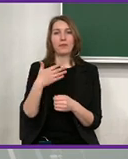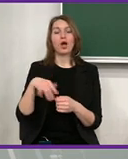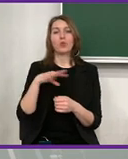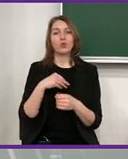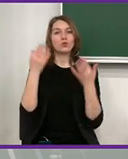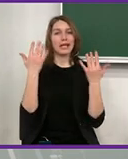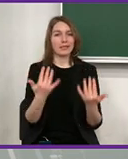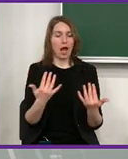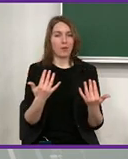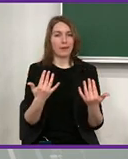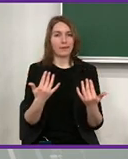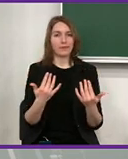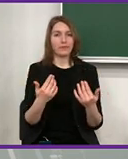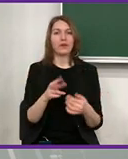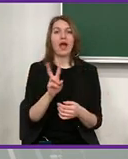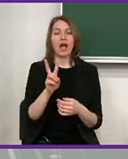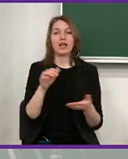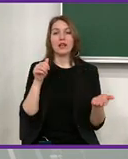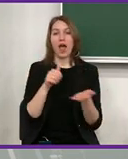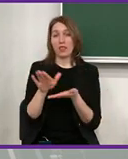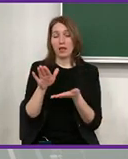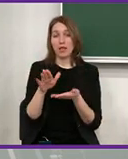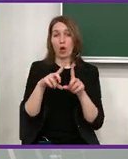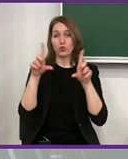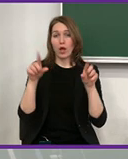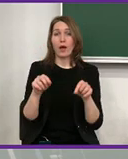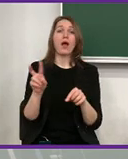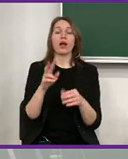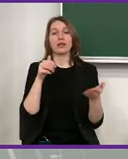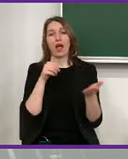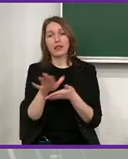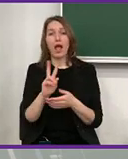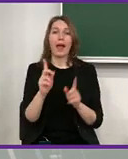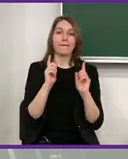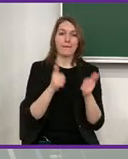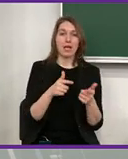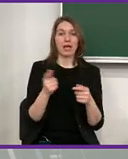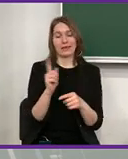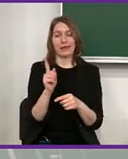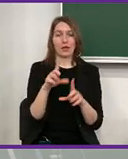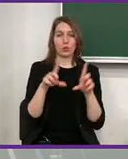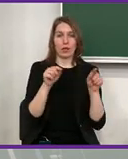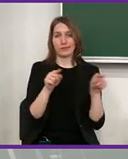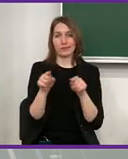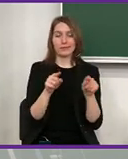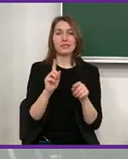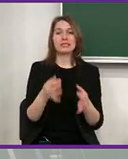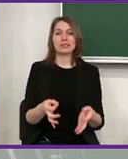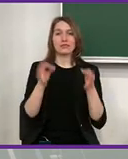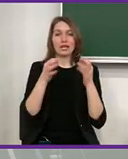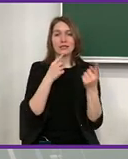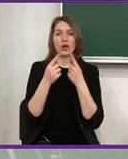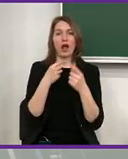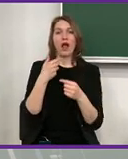unfortunately, we cannot do it. And about our conclusion. So those who refused and those who